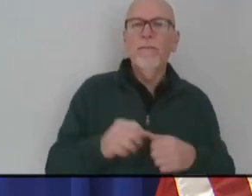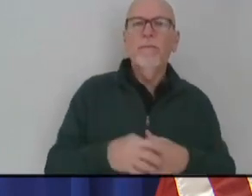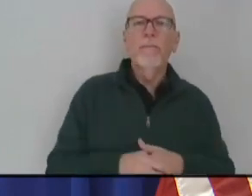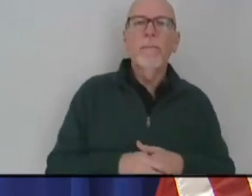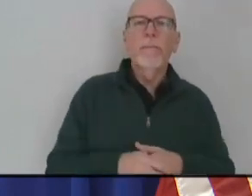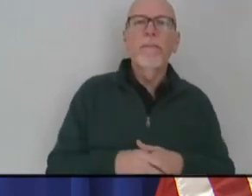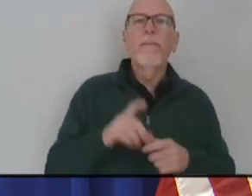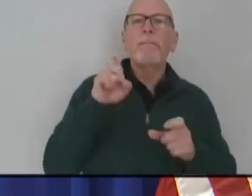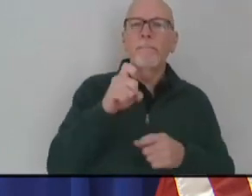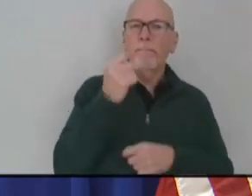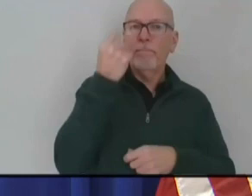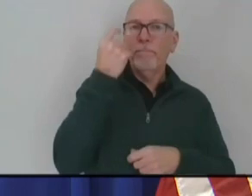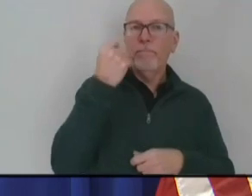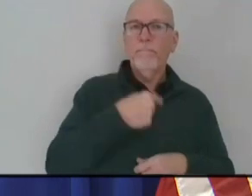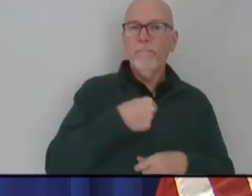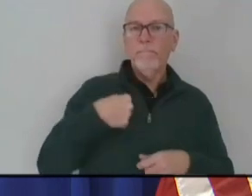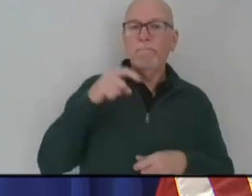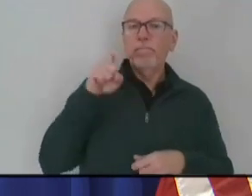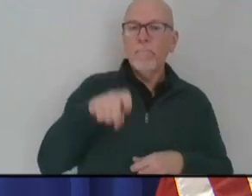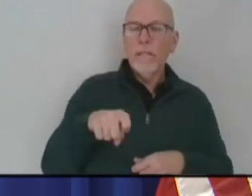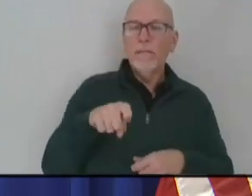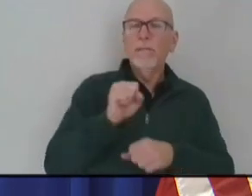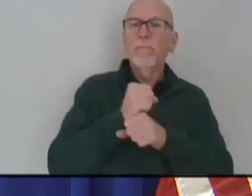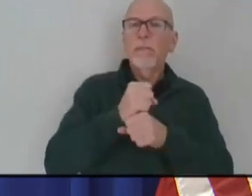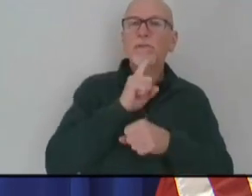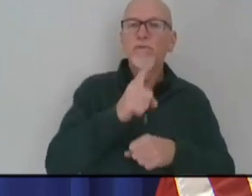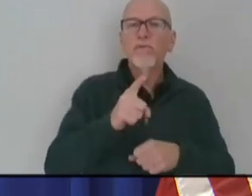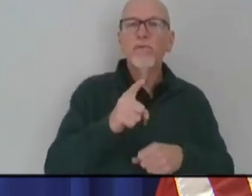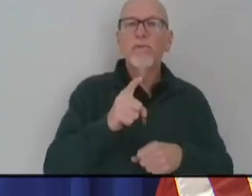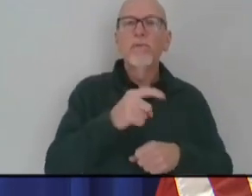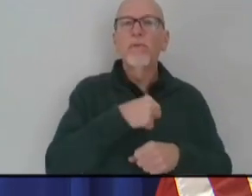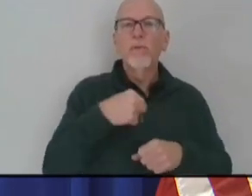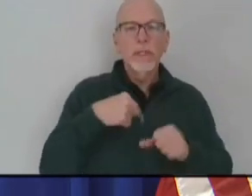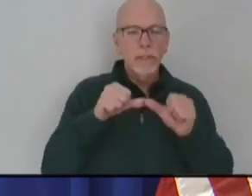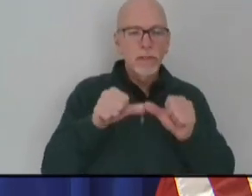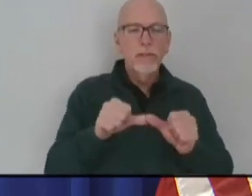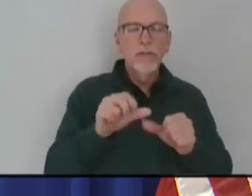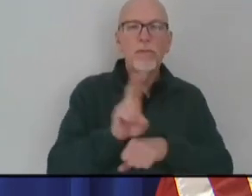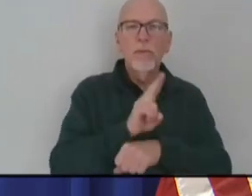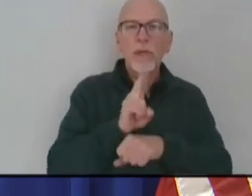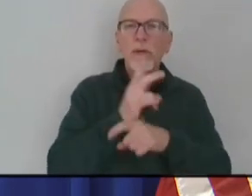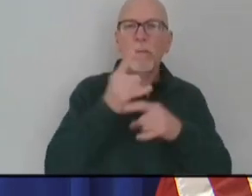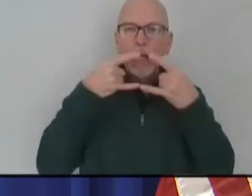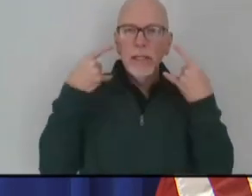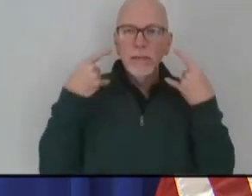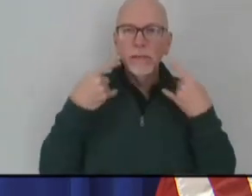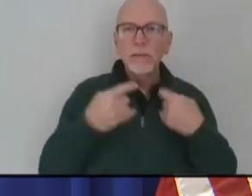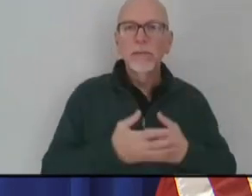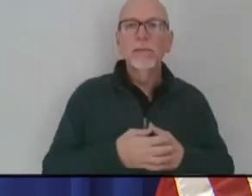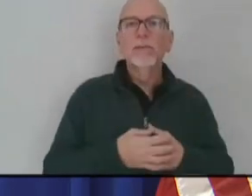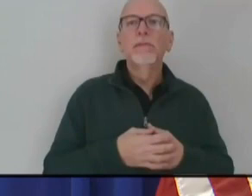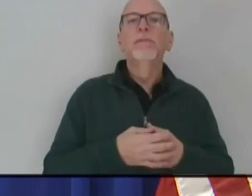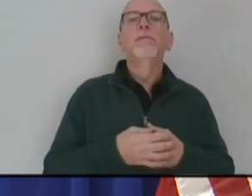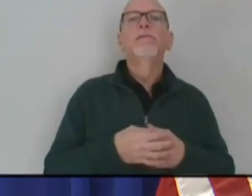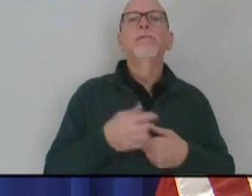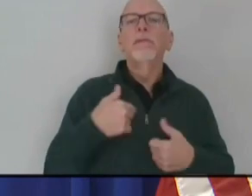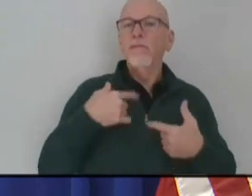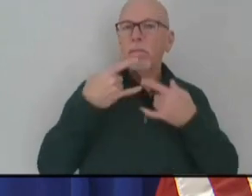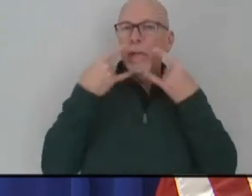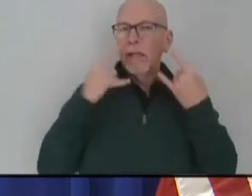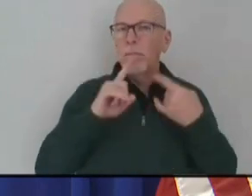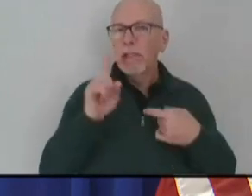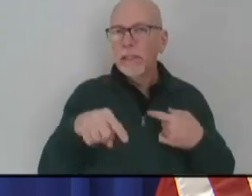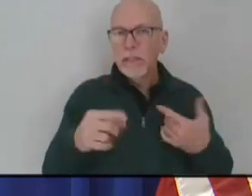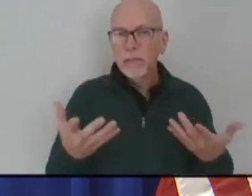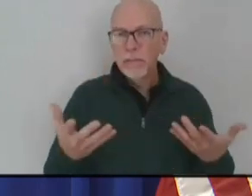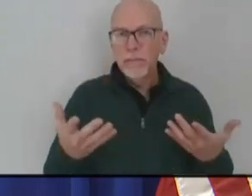Understanding that we have to make sure that we're continuing to wear our masks. We have a mask mandate. Obviously, a lot